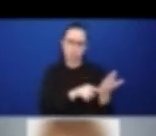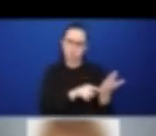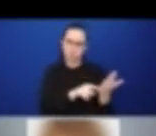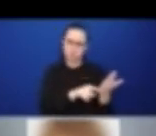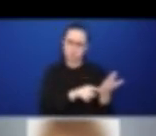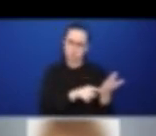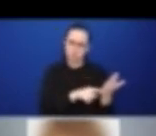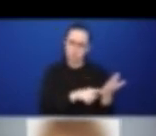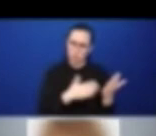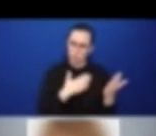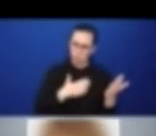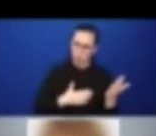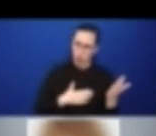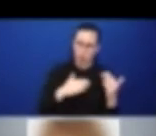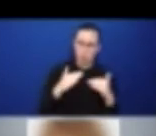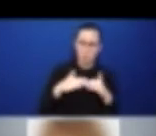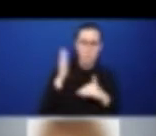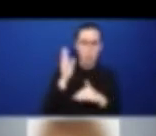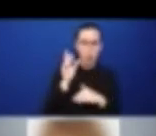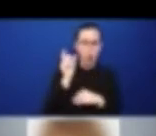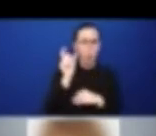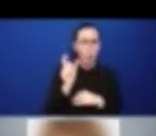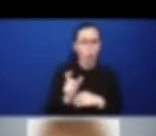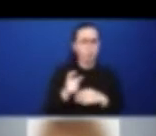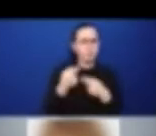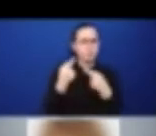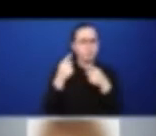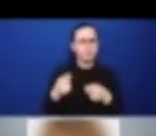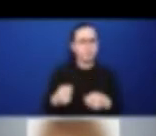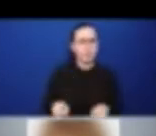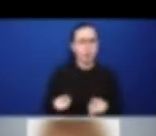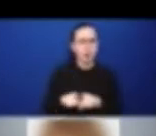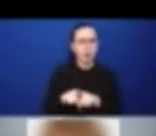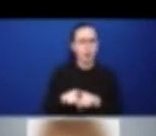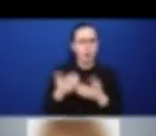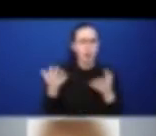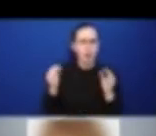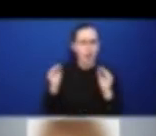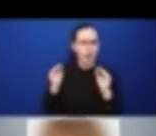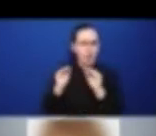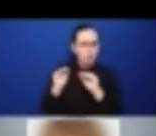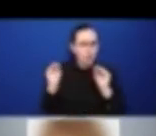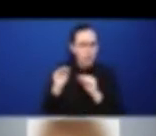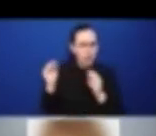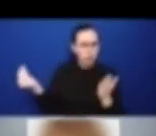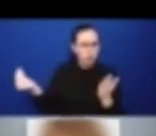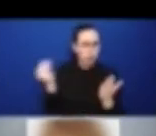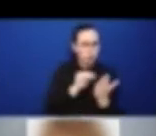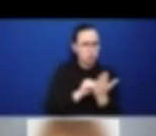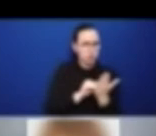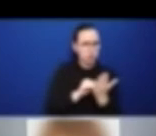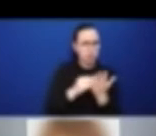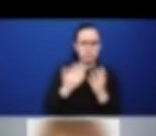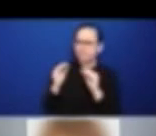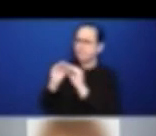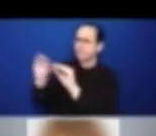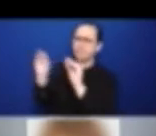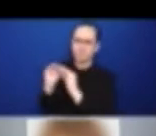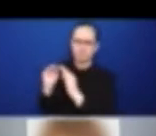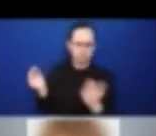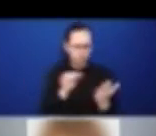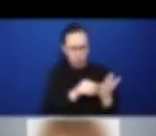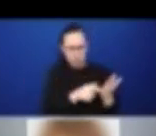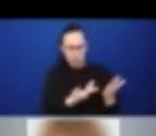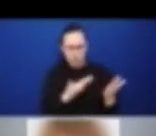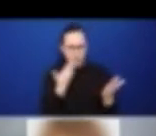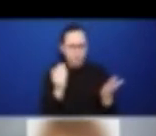place in the discussion? Should we see issues of community taking a more prominent place? So, what this methodology